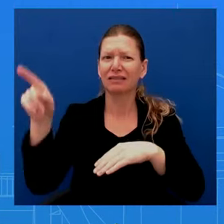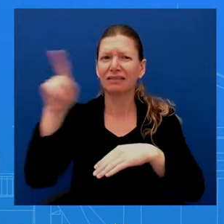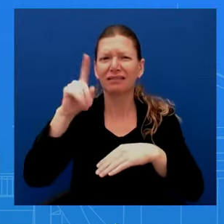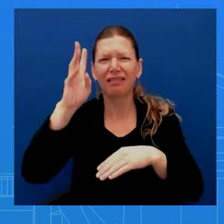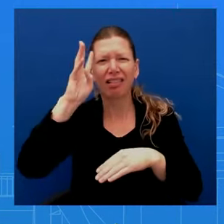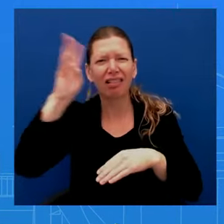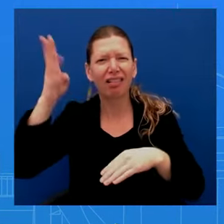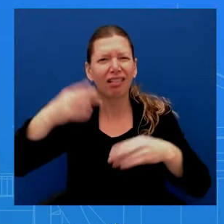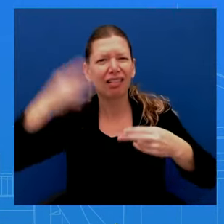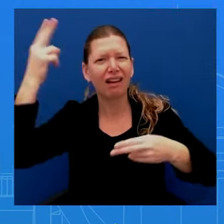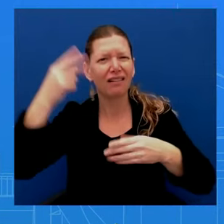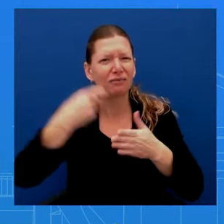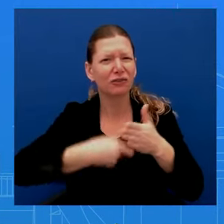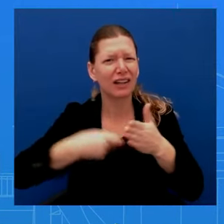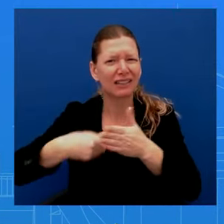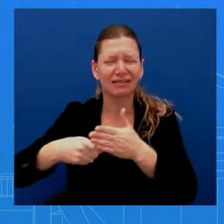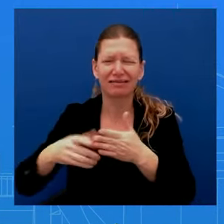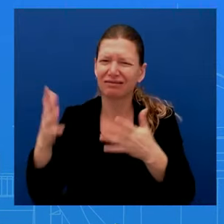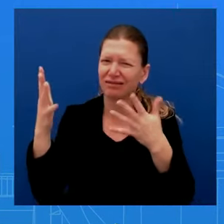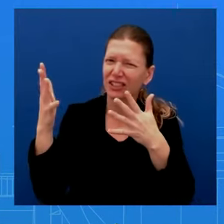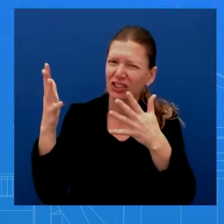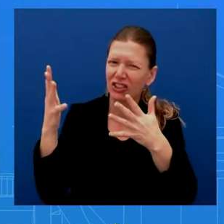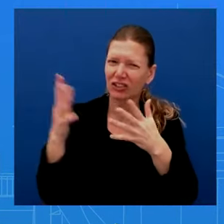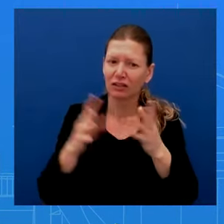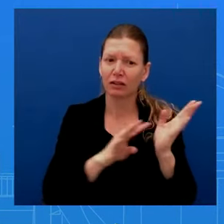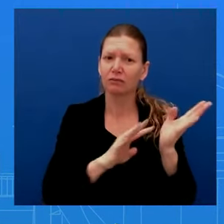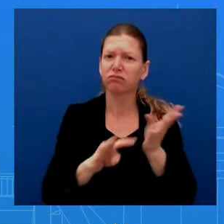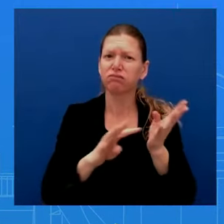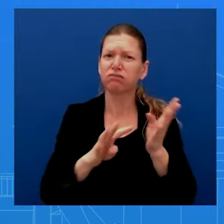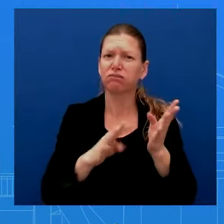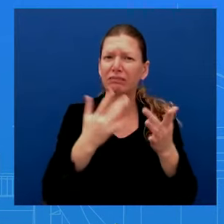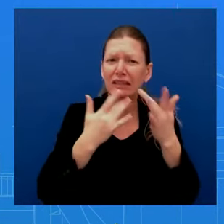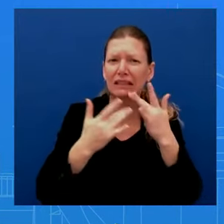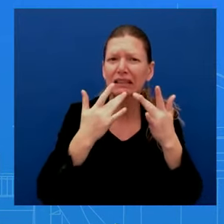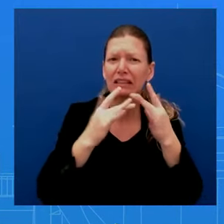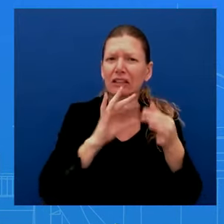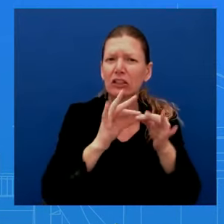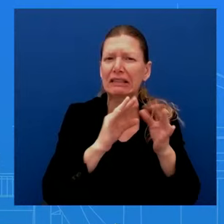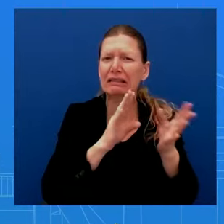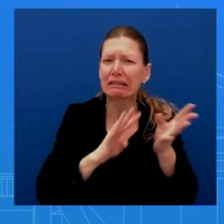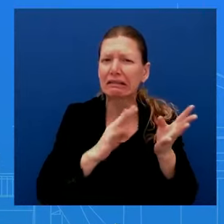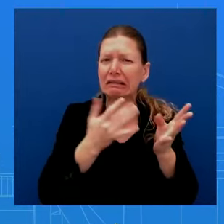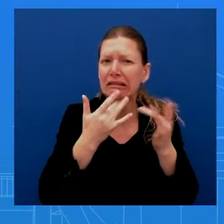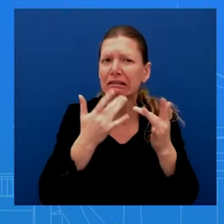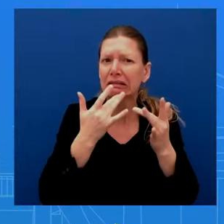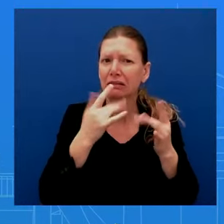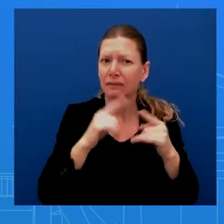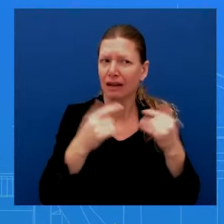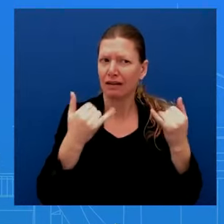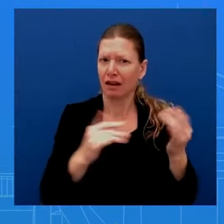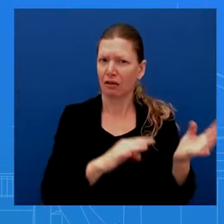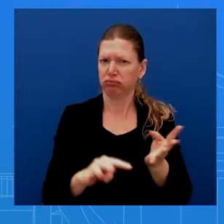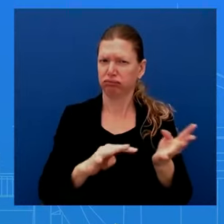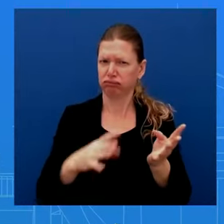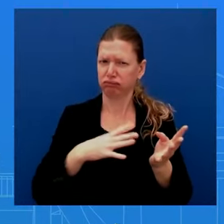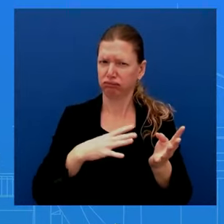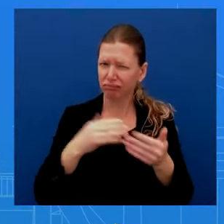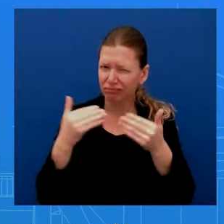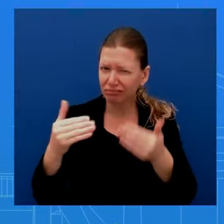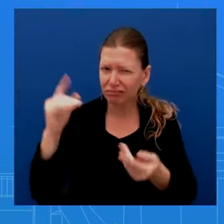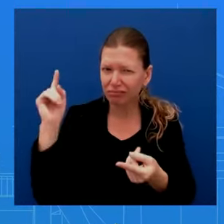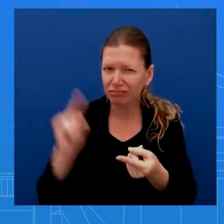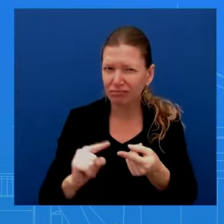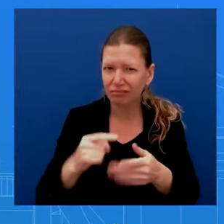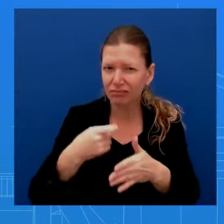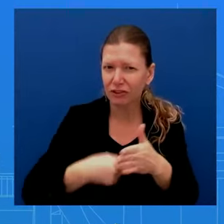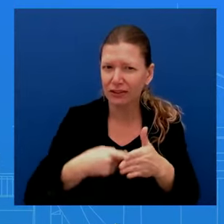snarled and pass those savings on to consumers. Are those agencies specifically talking to any of the insurance companies going forward? I would imagine some of those